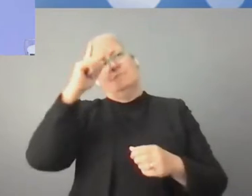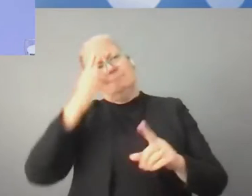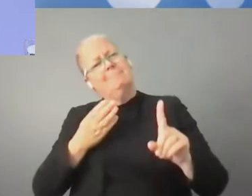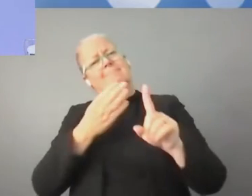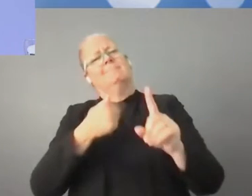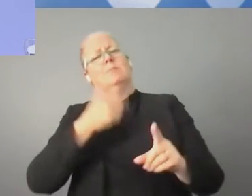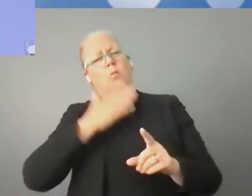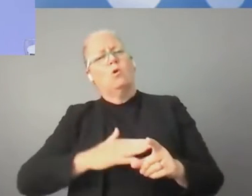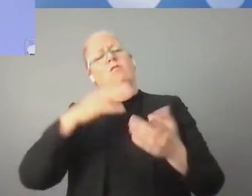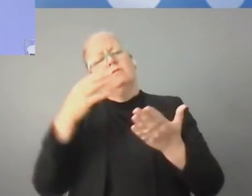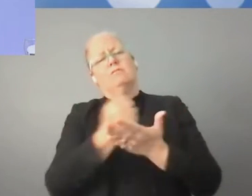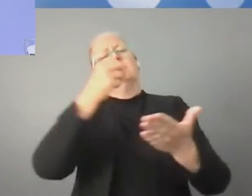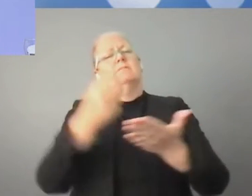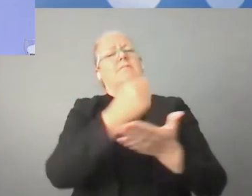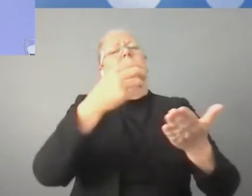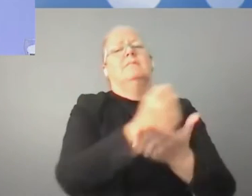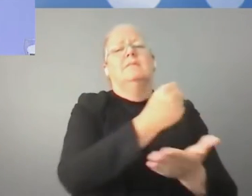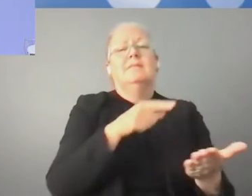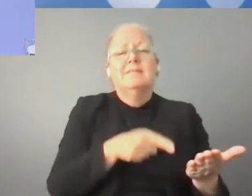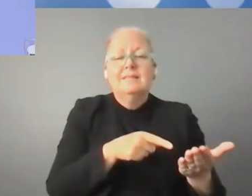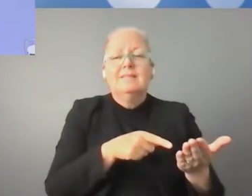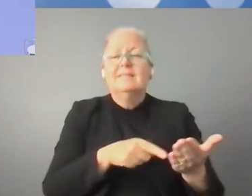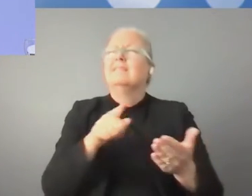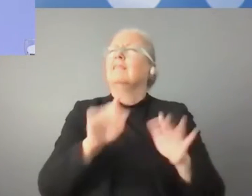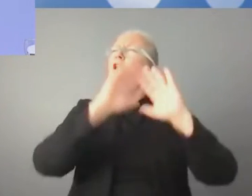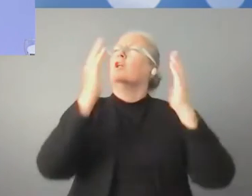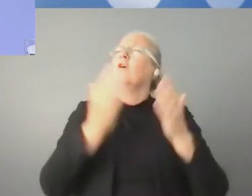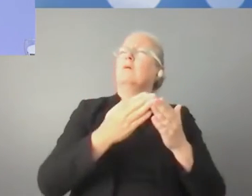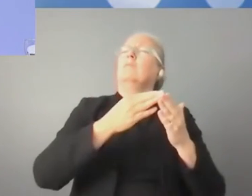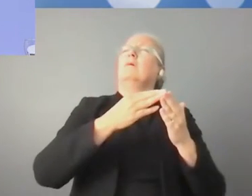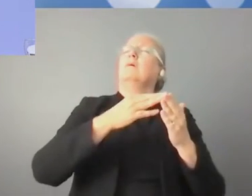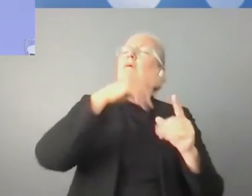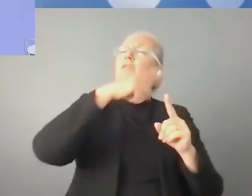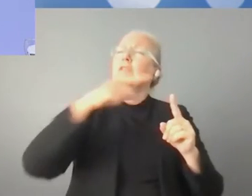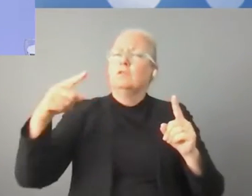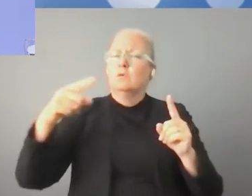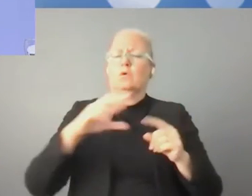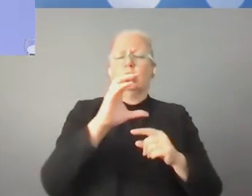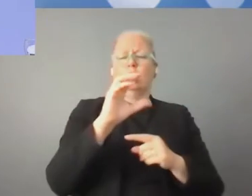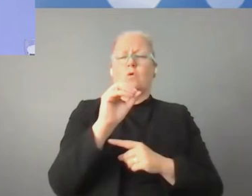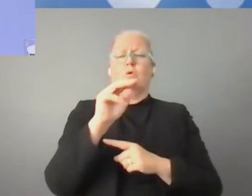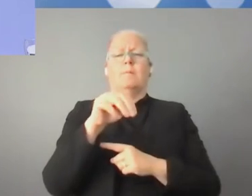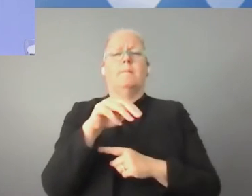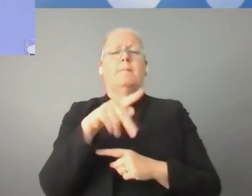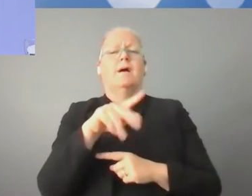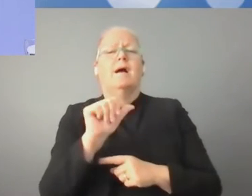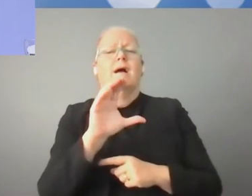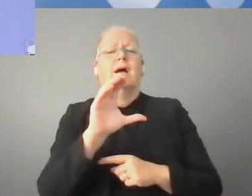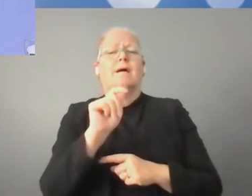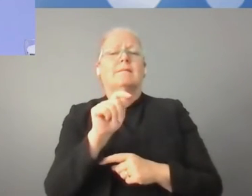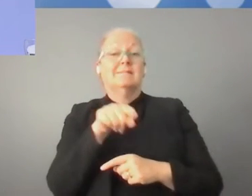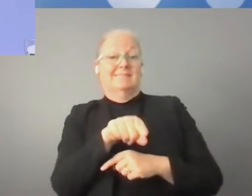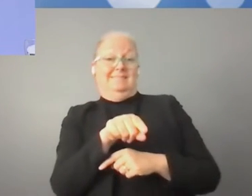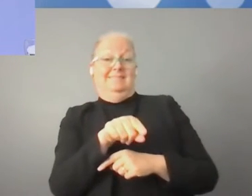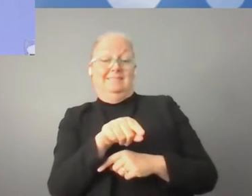what we call a global digital compact in the year 2023. And I will come back to that in a